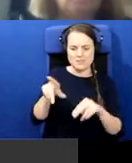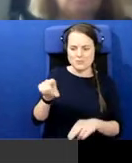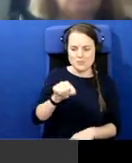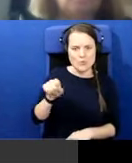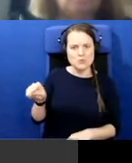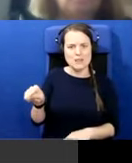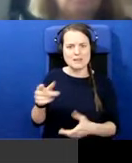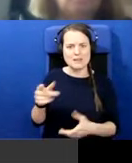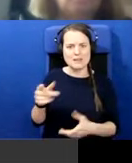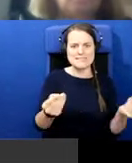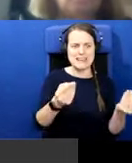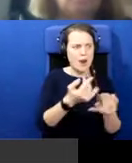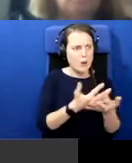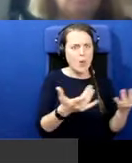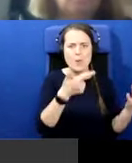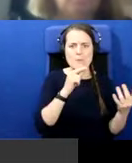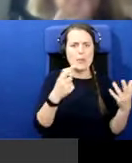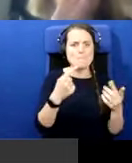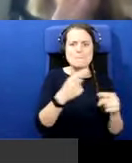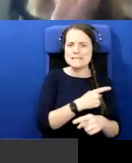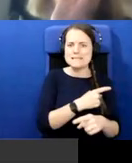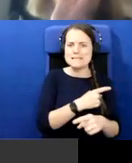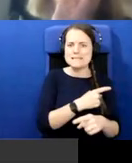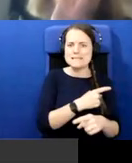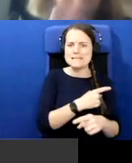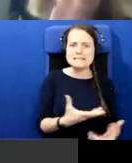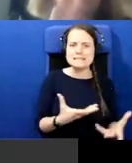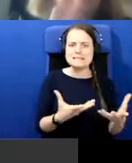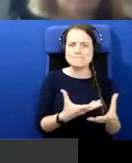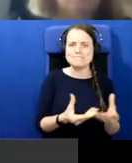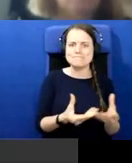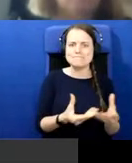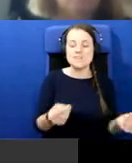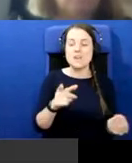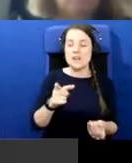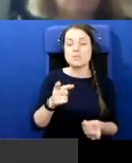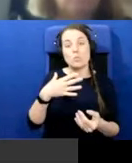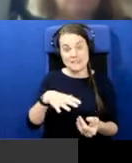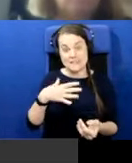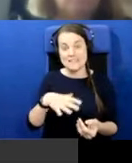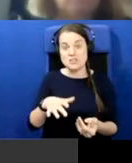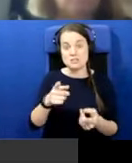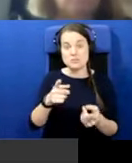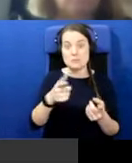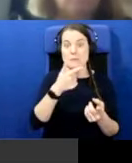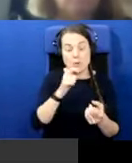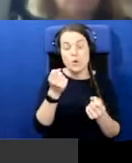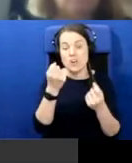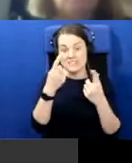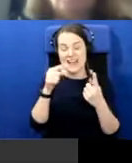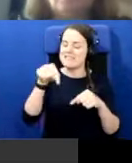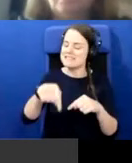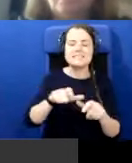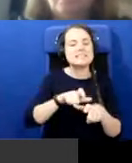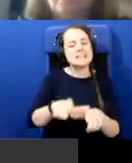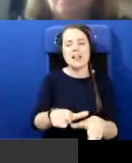And I think there's a resistance among certain professionals here to understand that this is still a post-conflict society. This